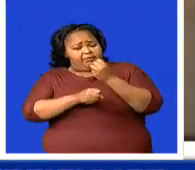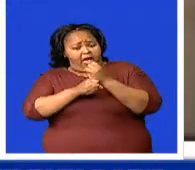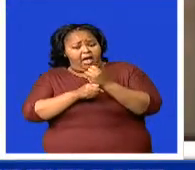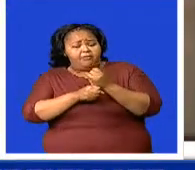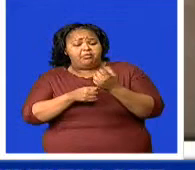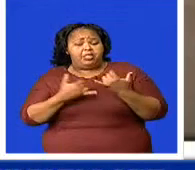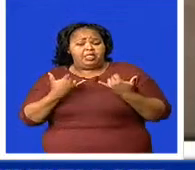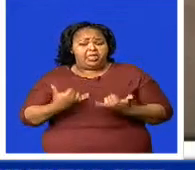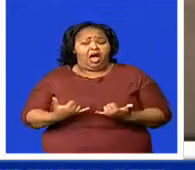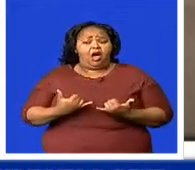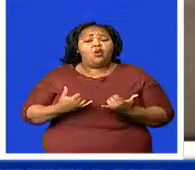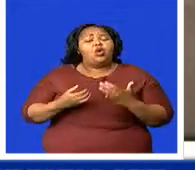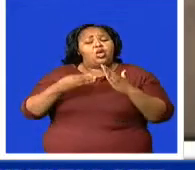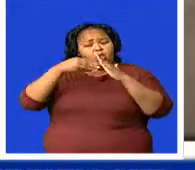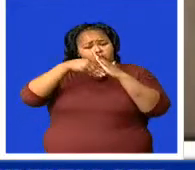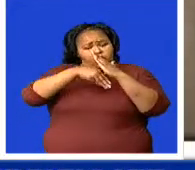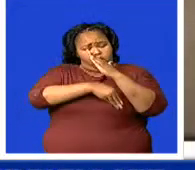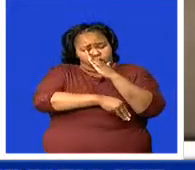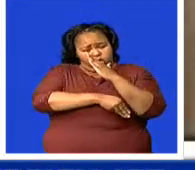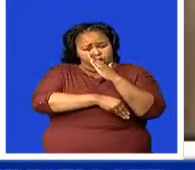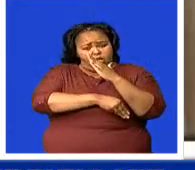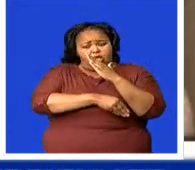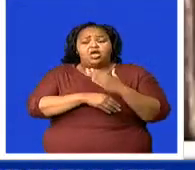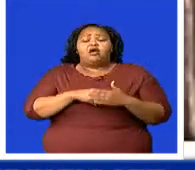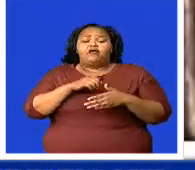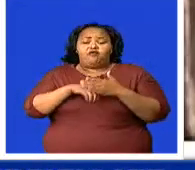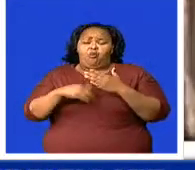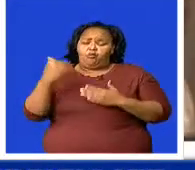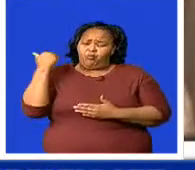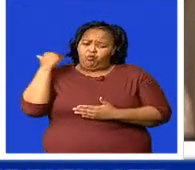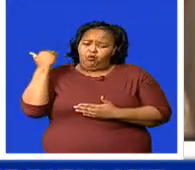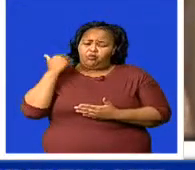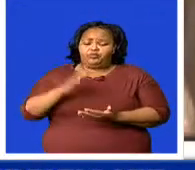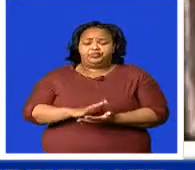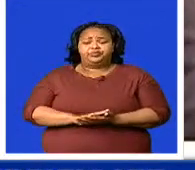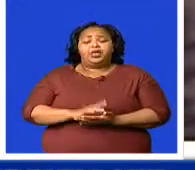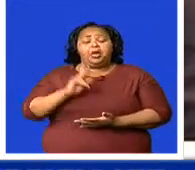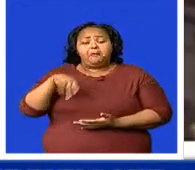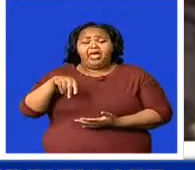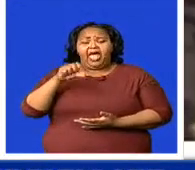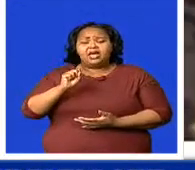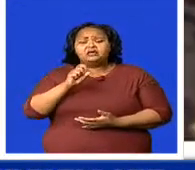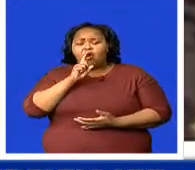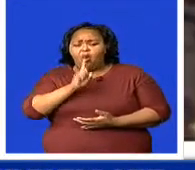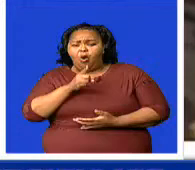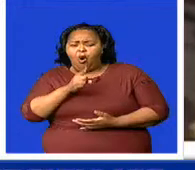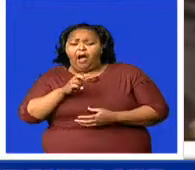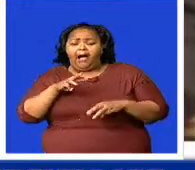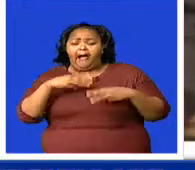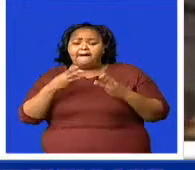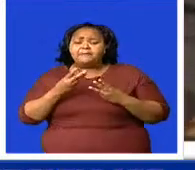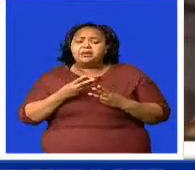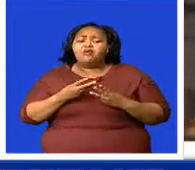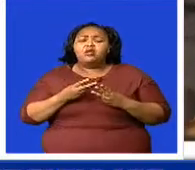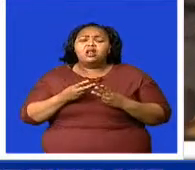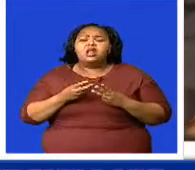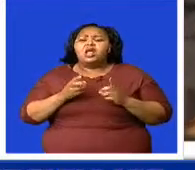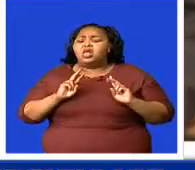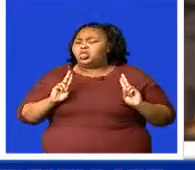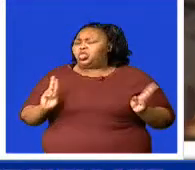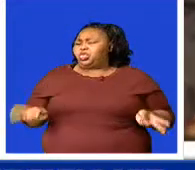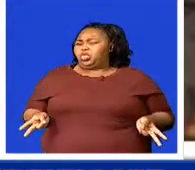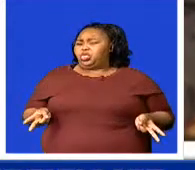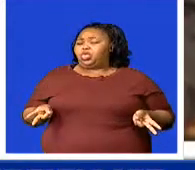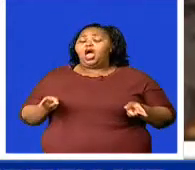have been seen to drop from the previous ones. The PS has warned that this should not make Maswati relax and